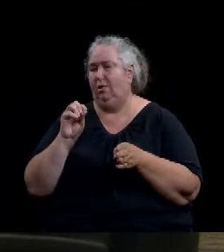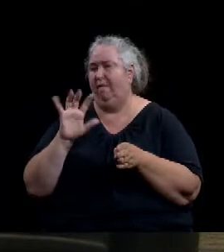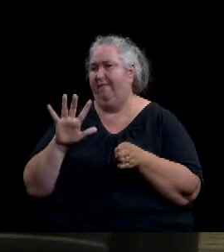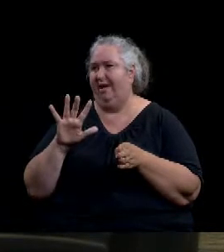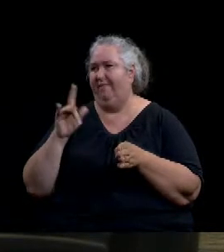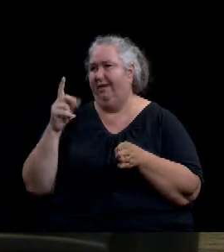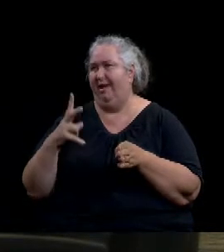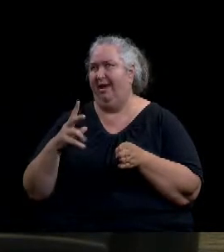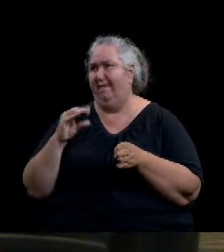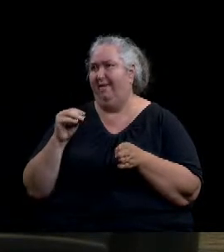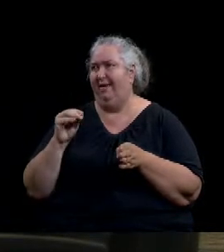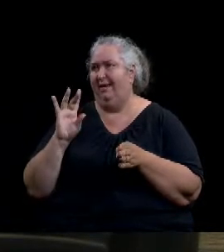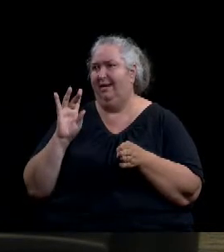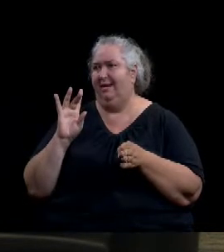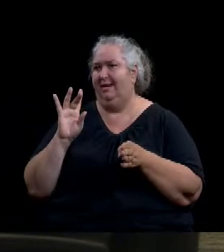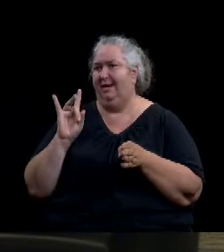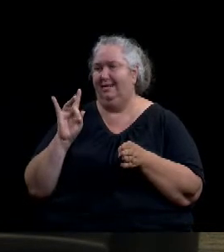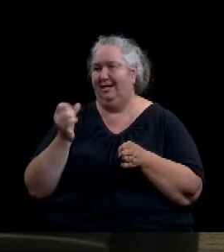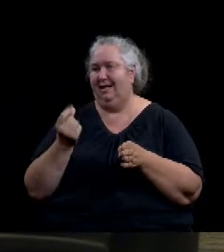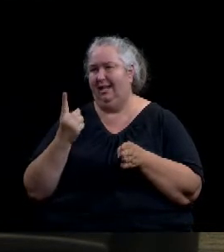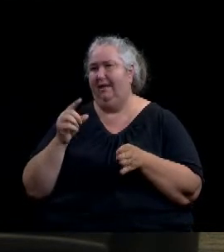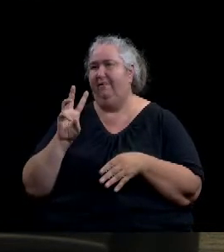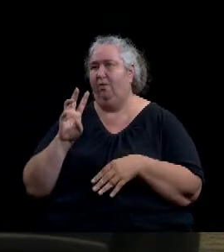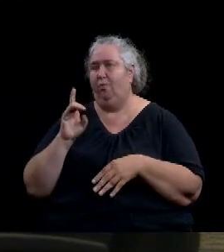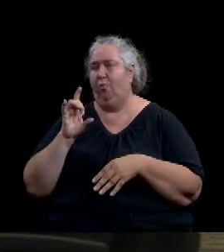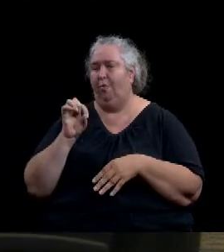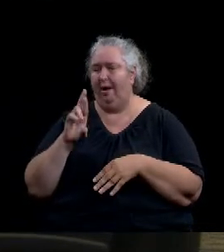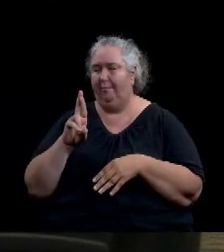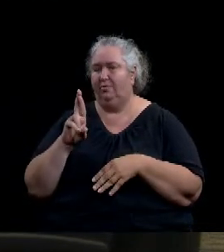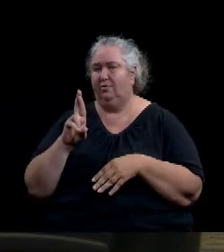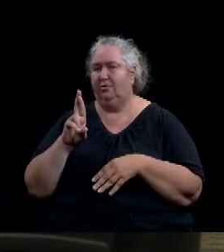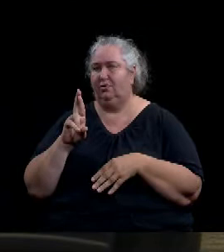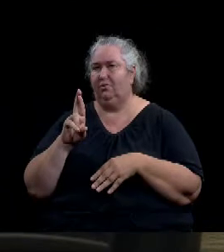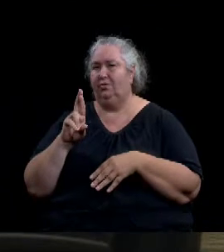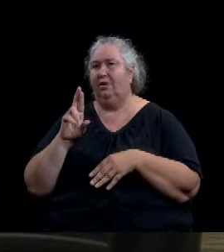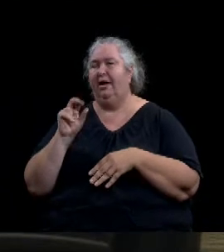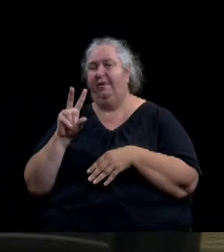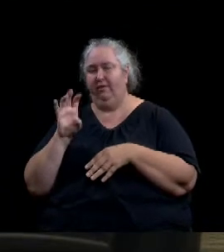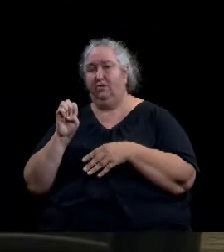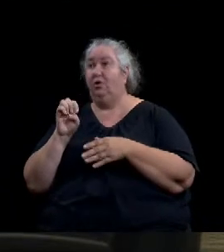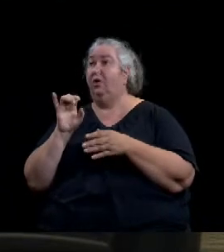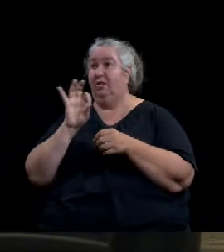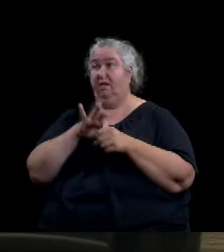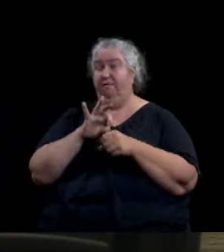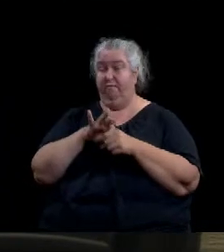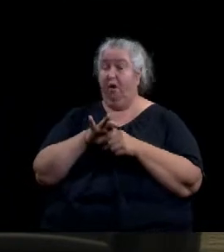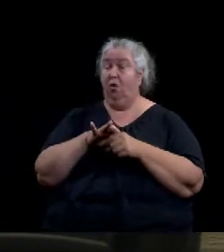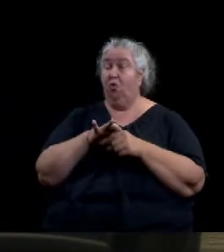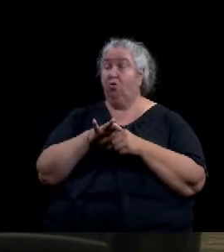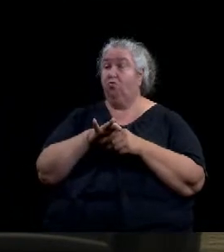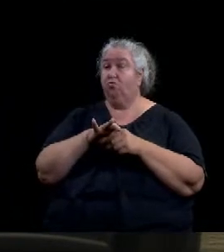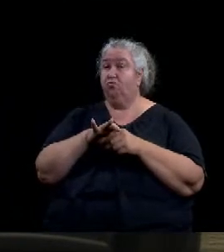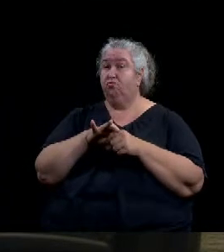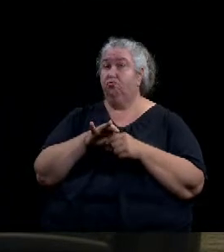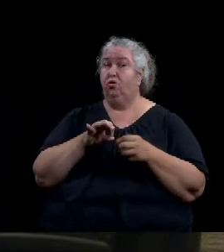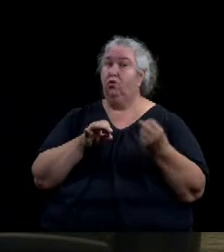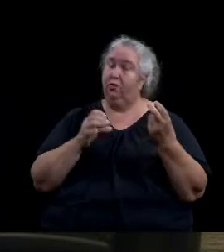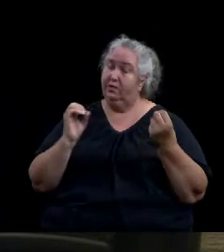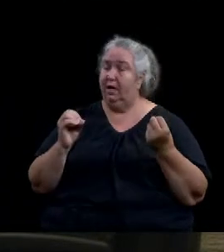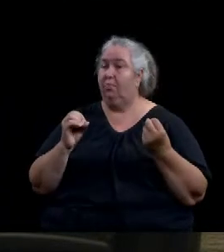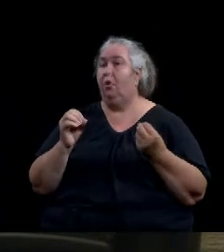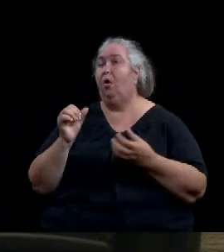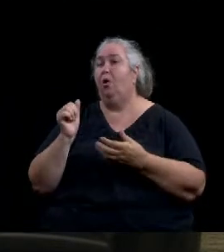By a vote of 12-0, Planned Commission recommended approval of the request based on the findings required for granting a special permit per section